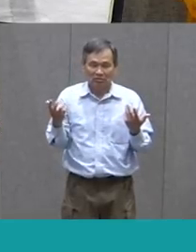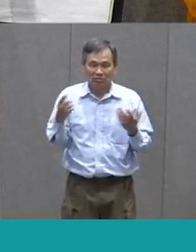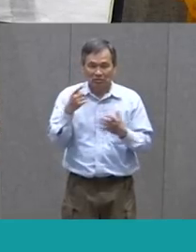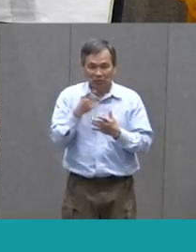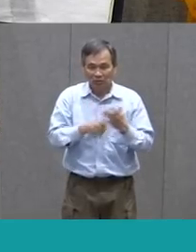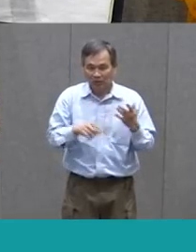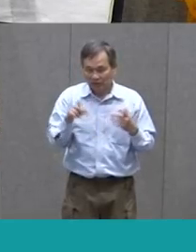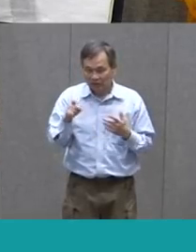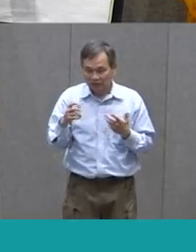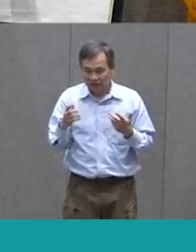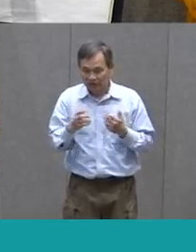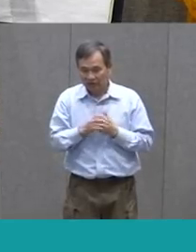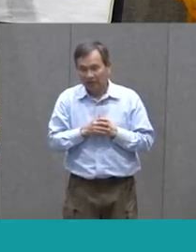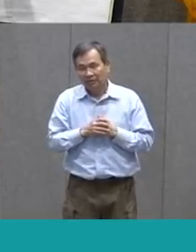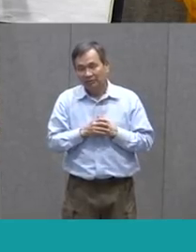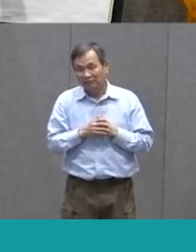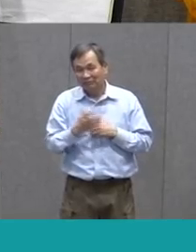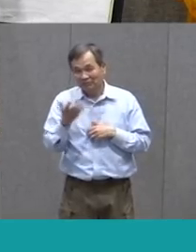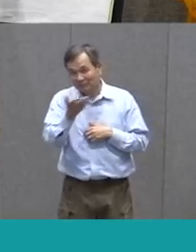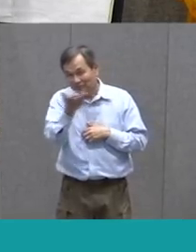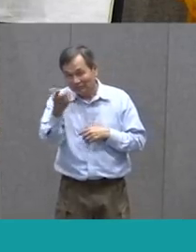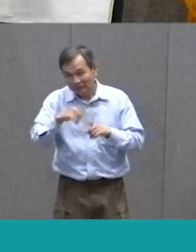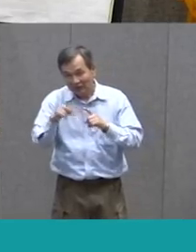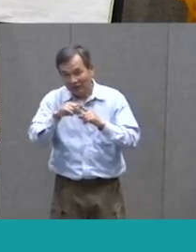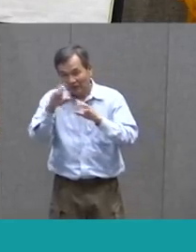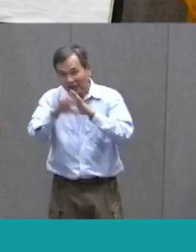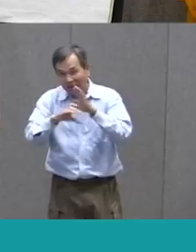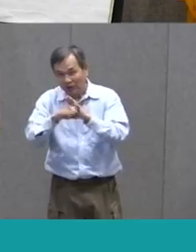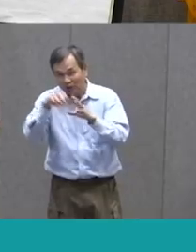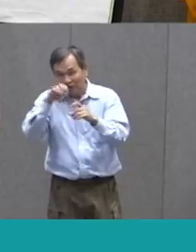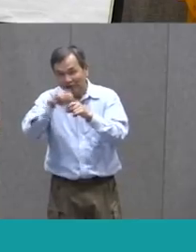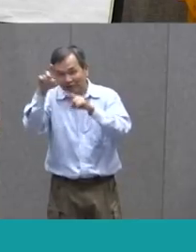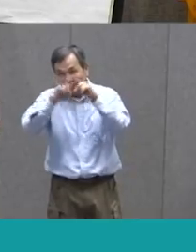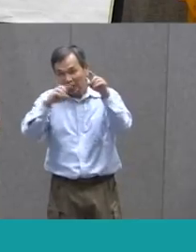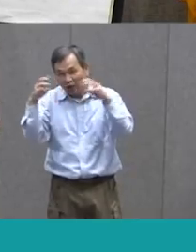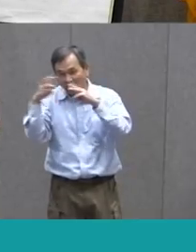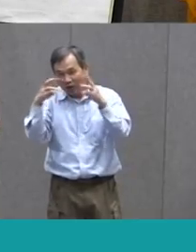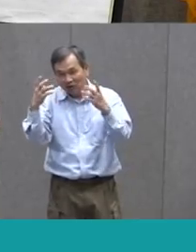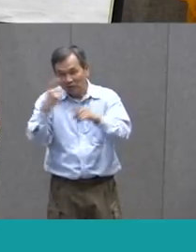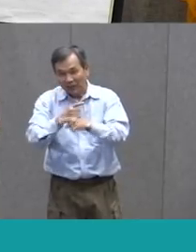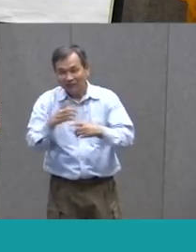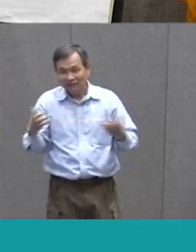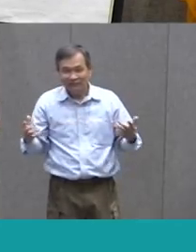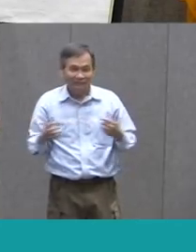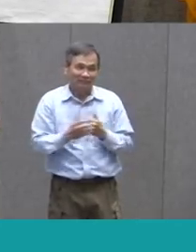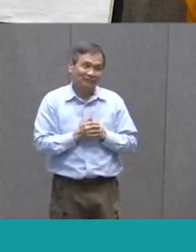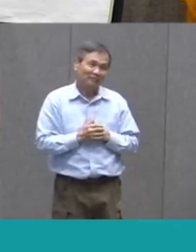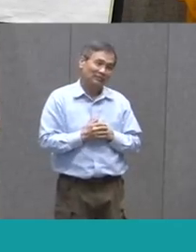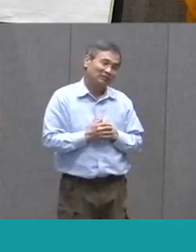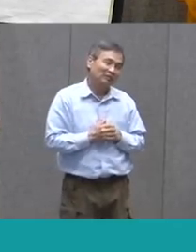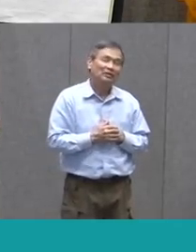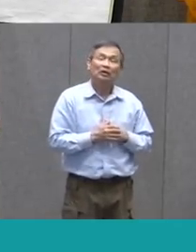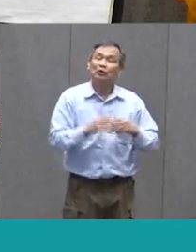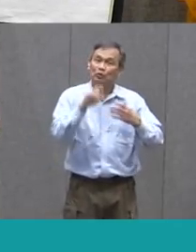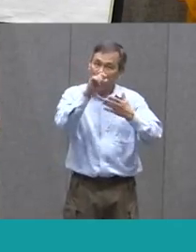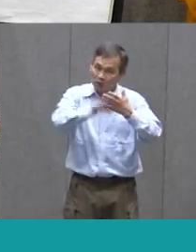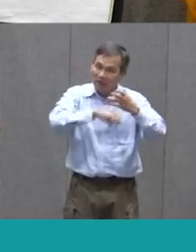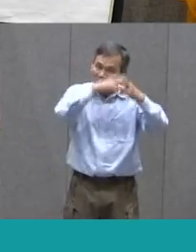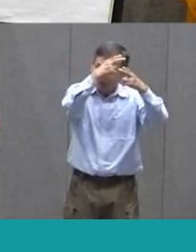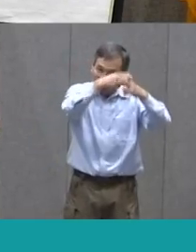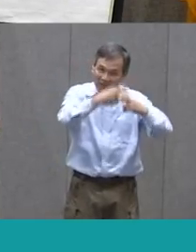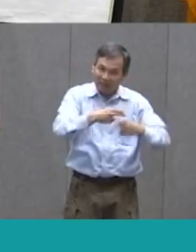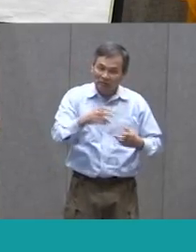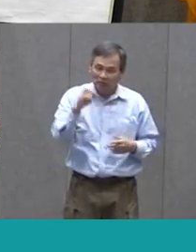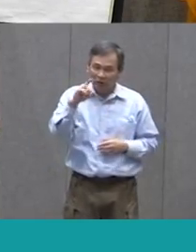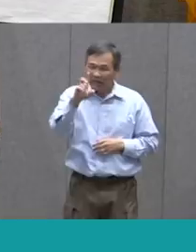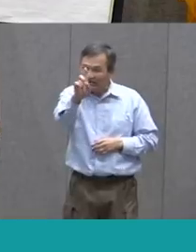Would Be Some Of The Characters That You Could Think Of That You Would Want To Put In Here So You Would Write Those In Here We're